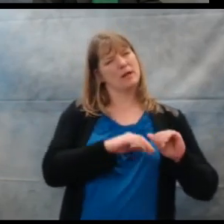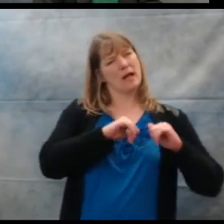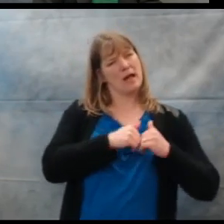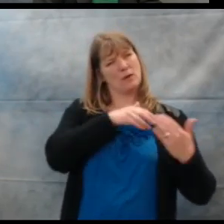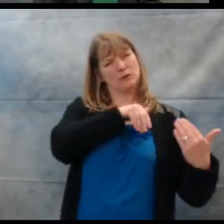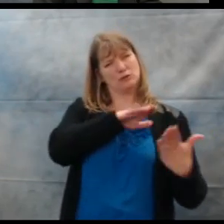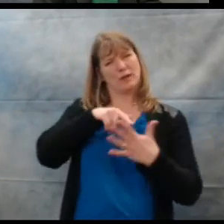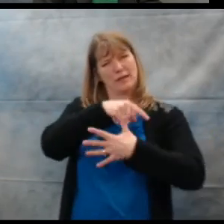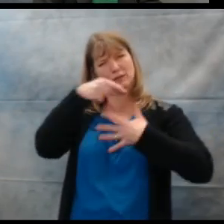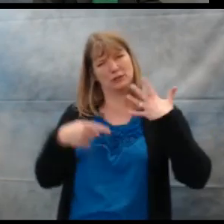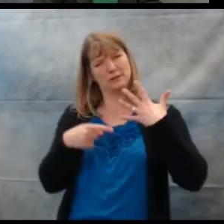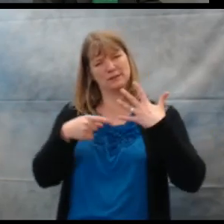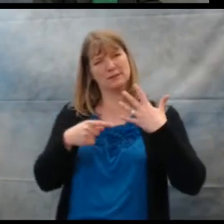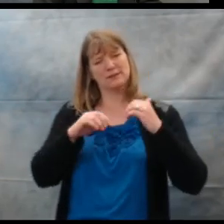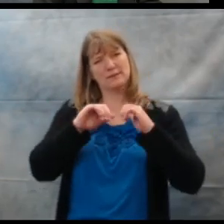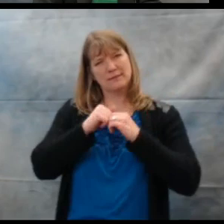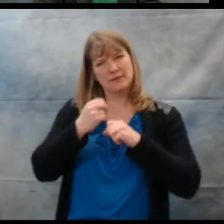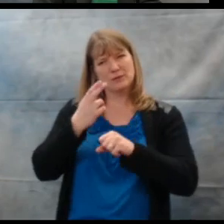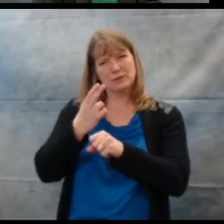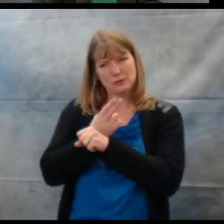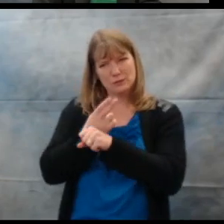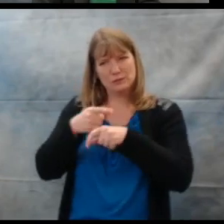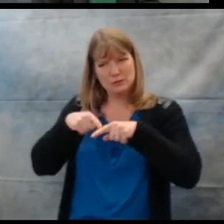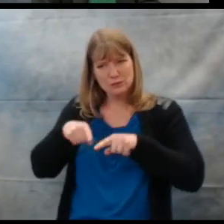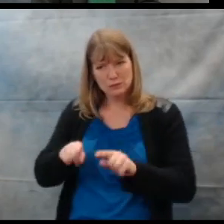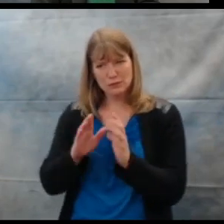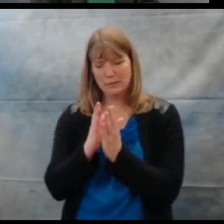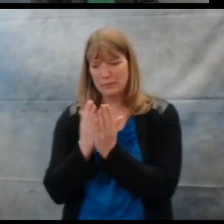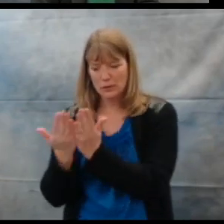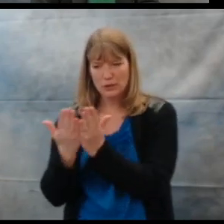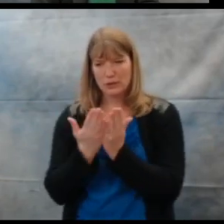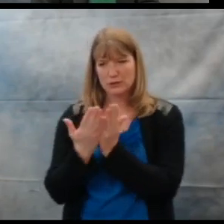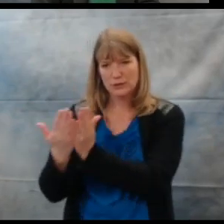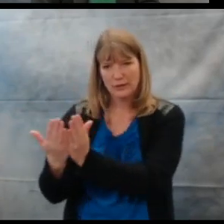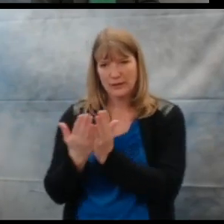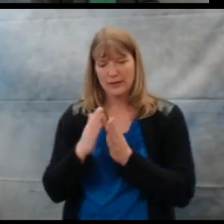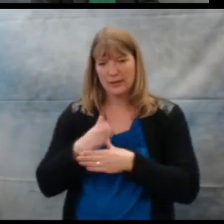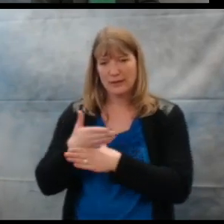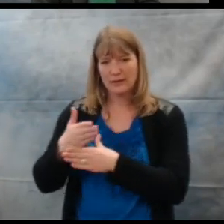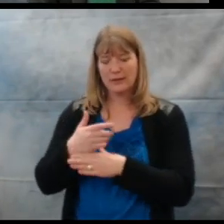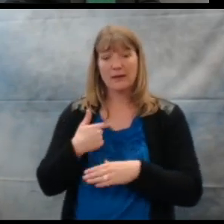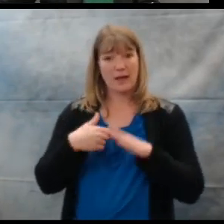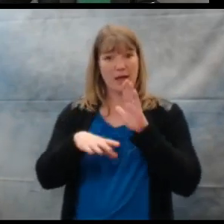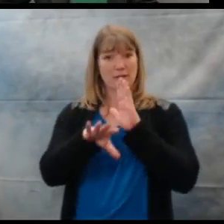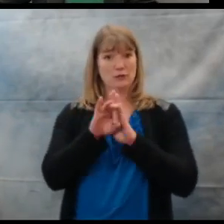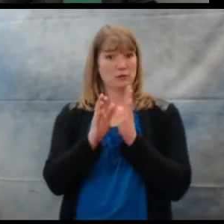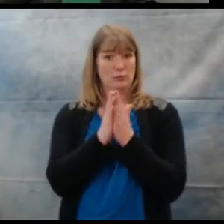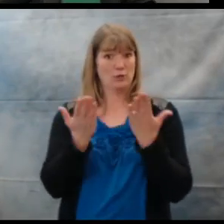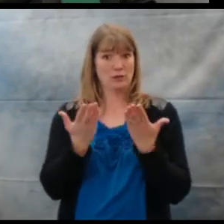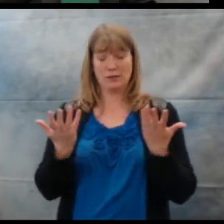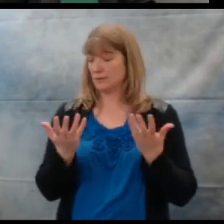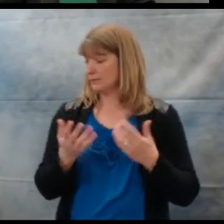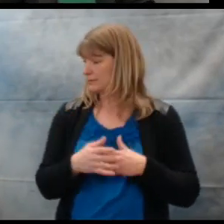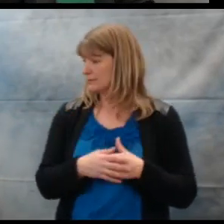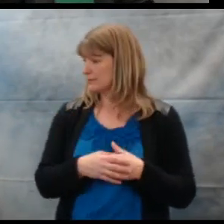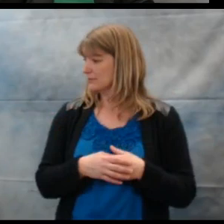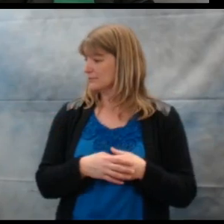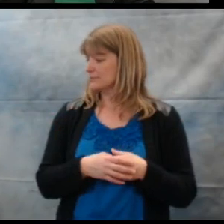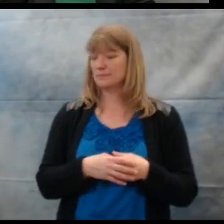some examples of how those strategies can be used during book sharing. I've chosen the book